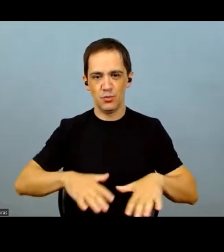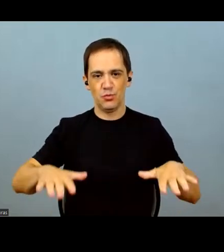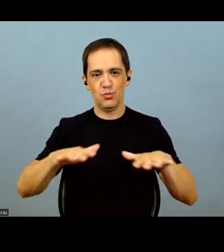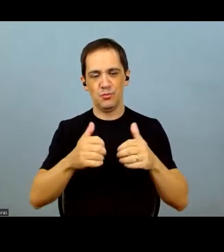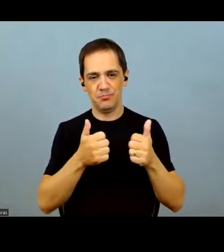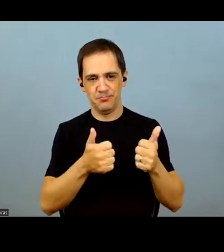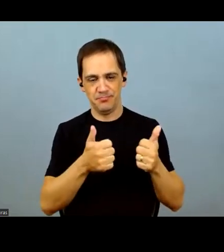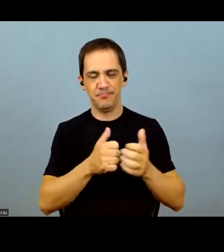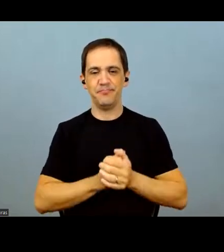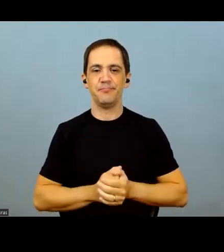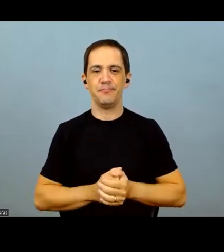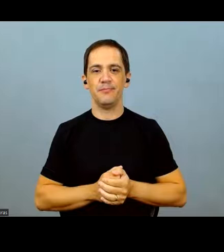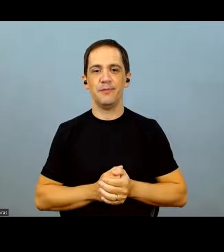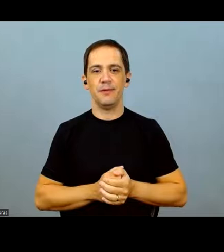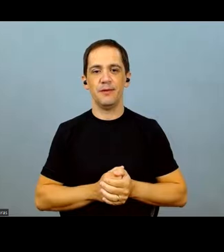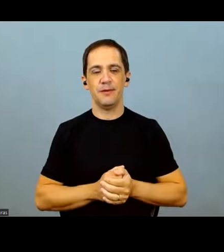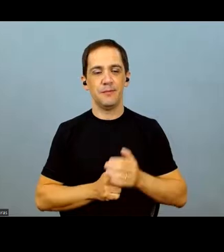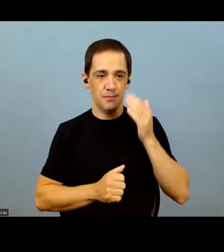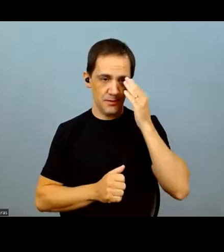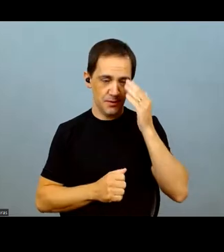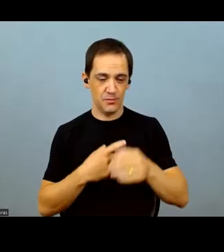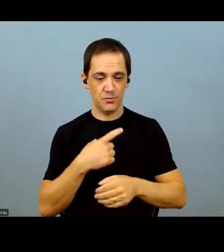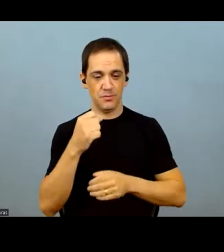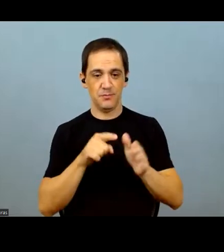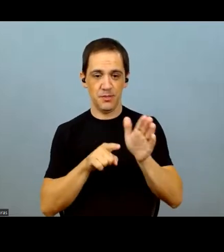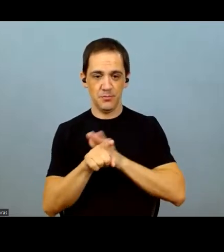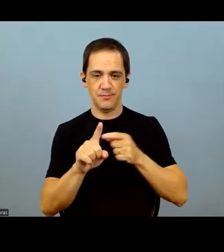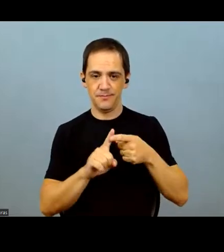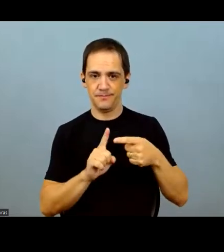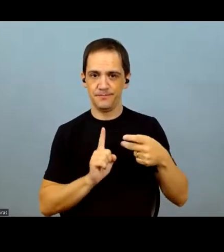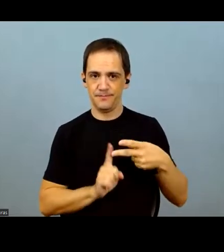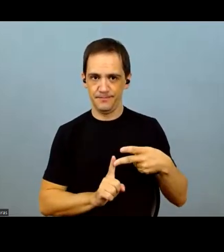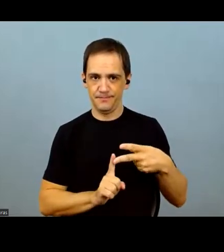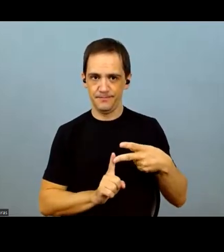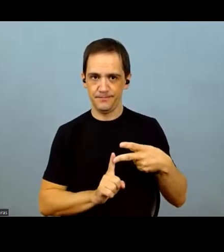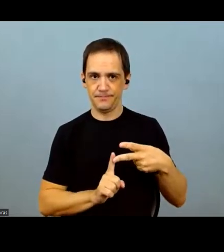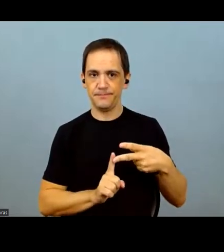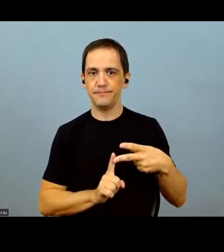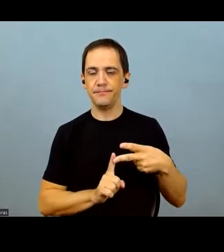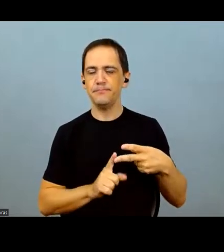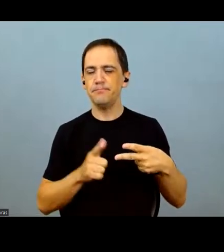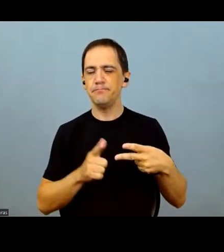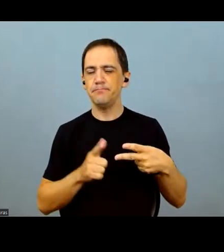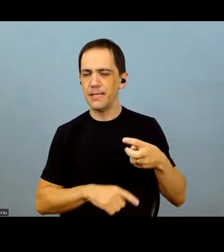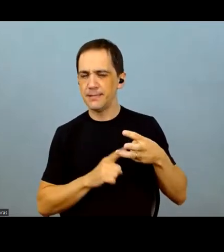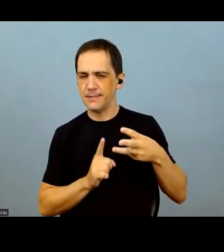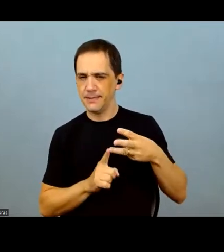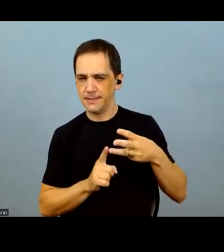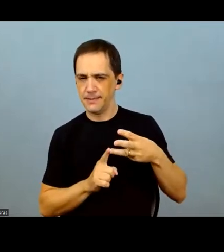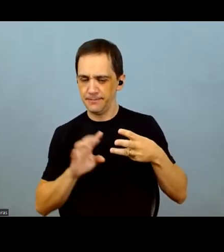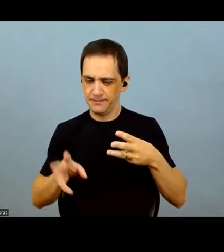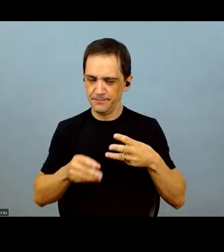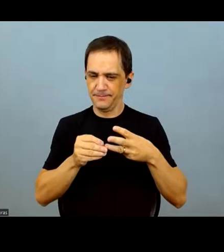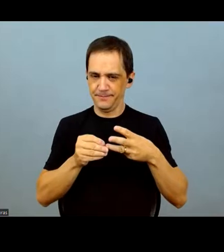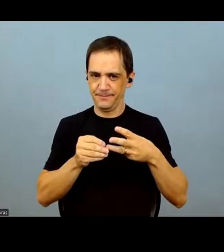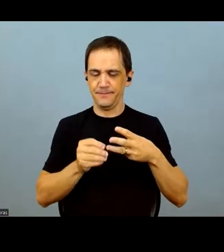morning, Pavinato. Good morning, Shilain. Thanks for taking our questions. In fact, we have two questions. And we